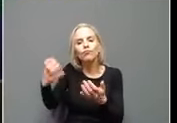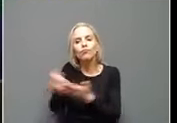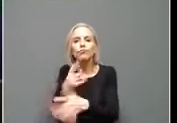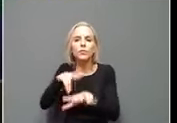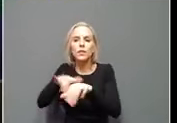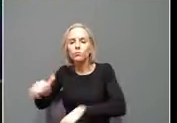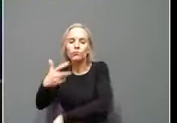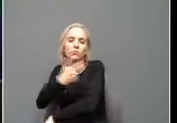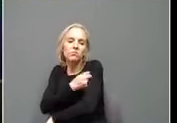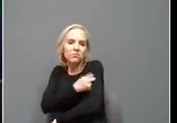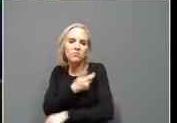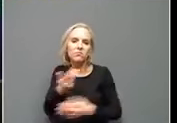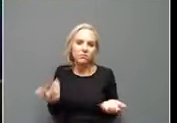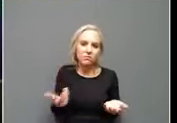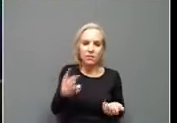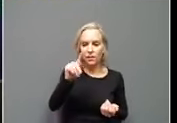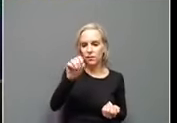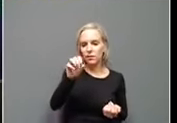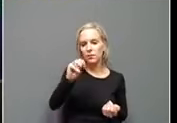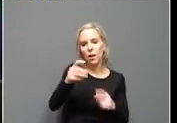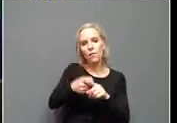Tom latech from Kentucky today.